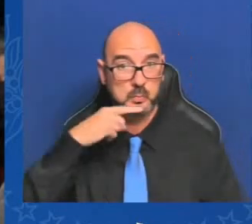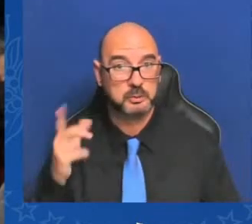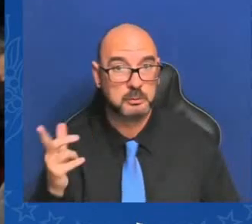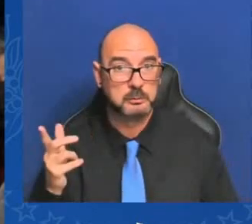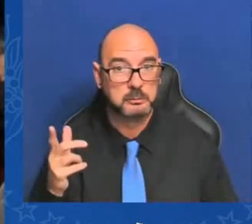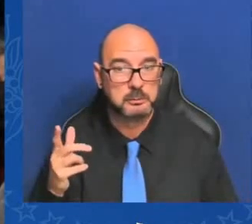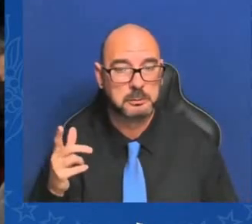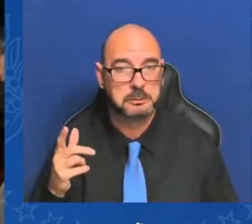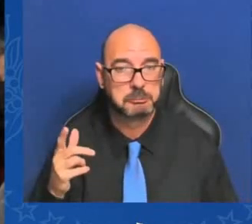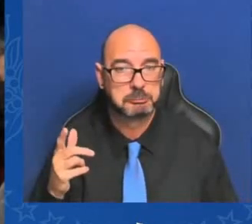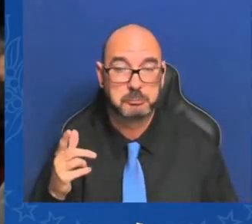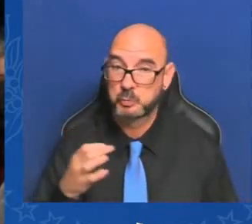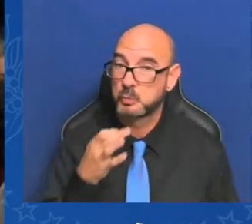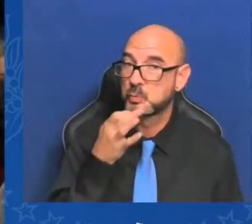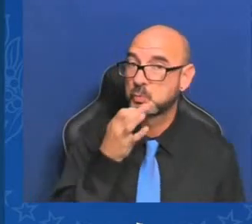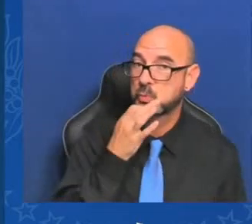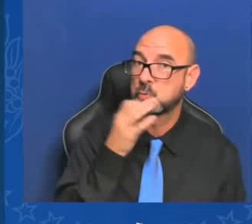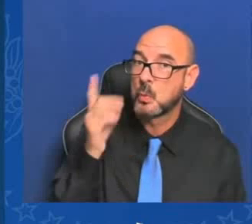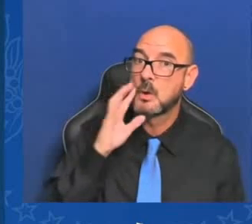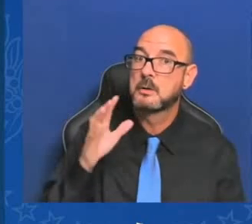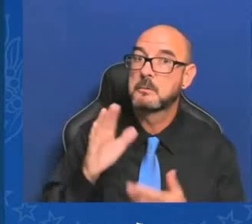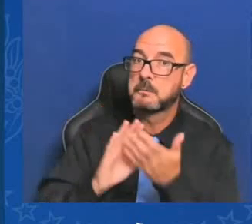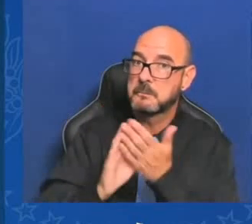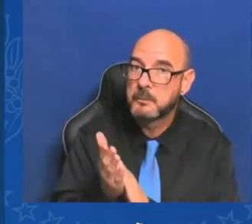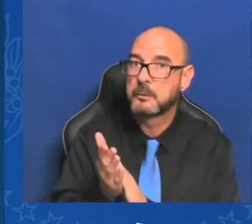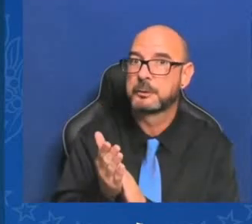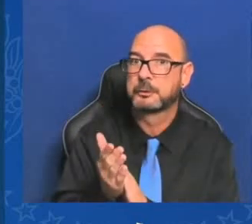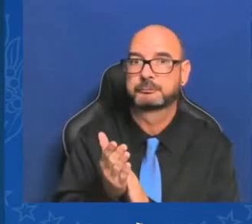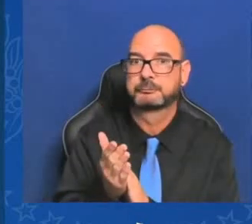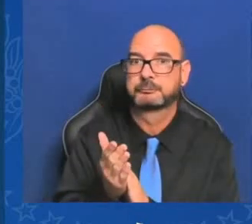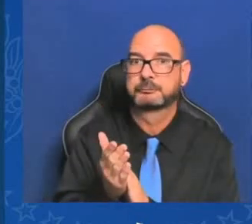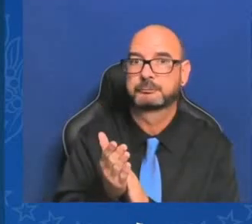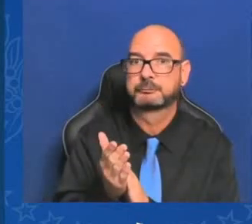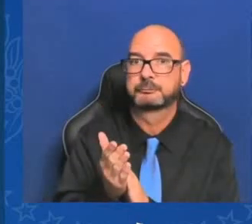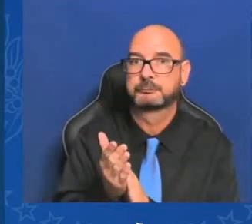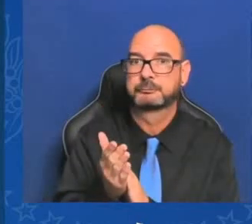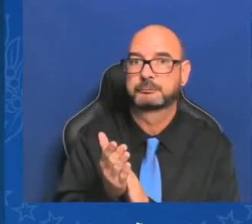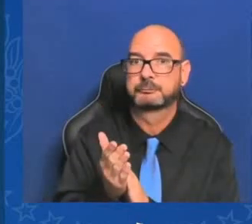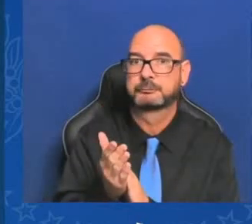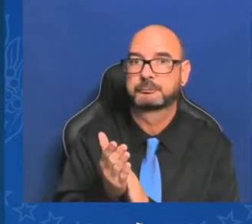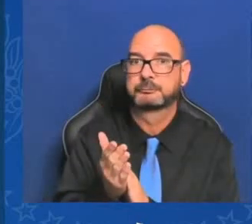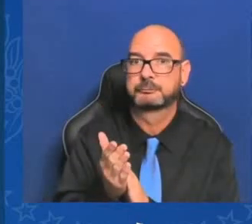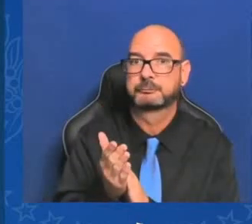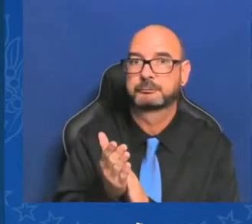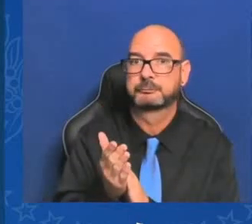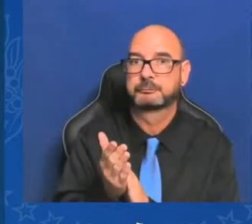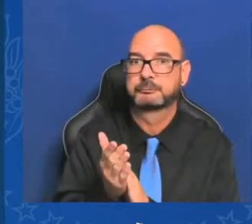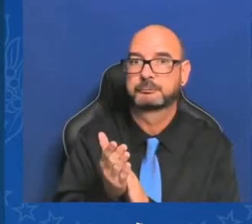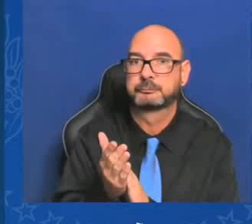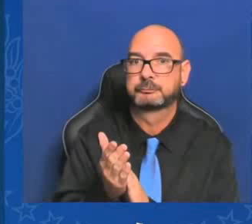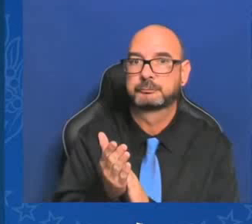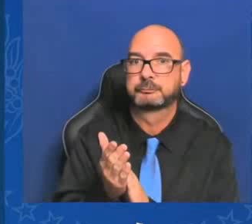are they free to vote their conscience? Obviously, they're free to do whatever they want. Oh, he just released his delegates. I